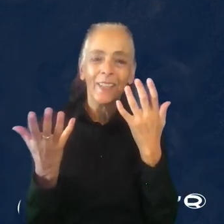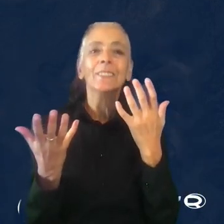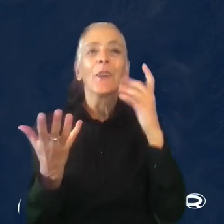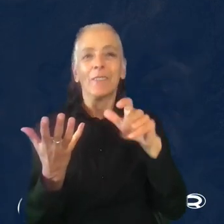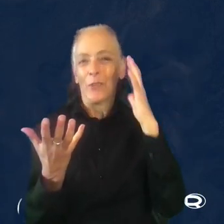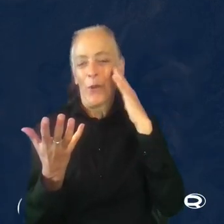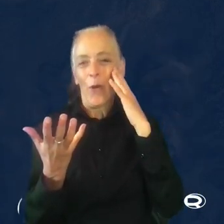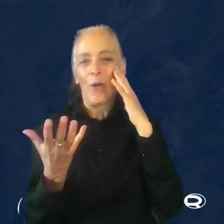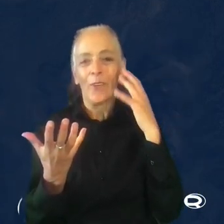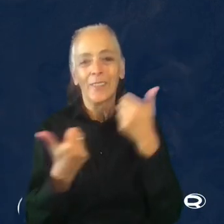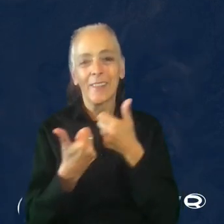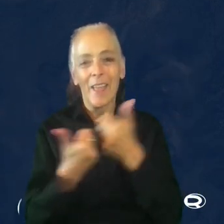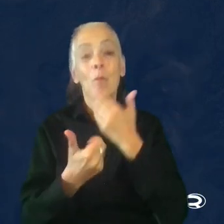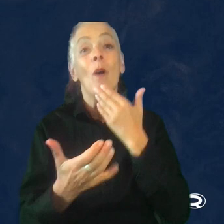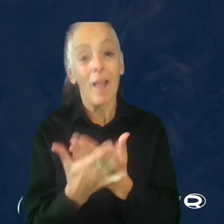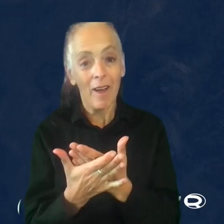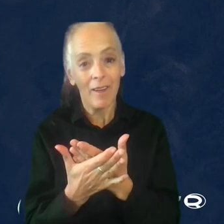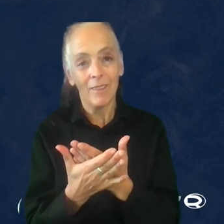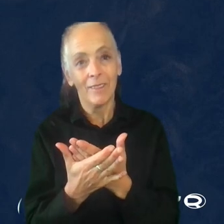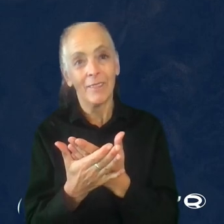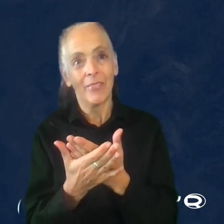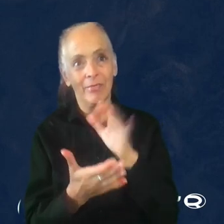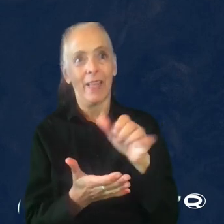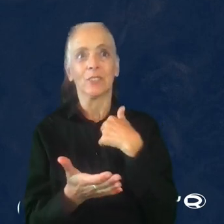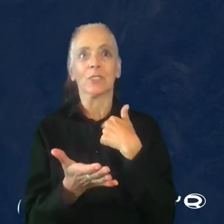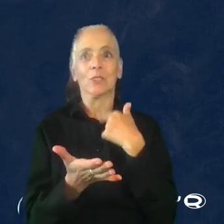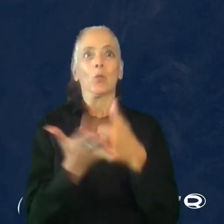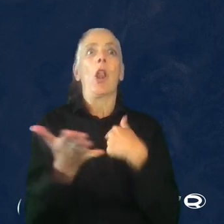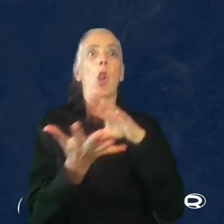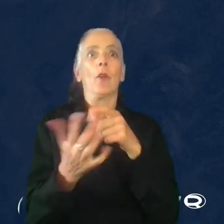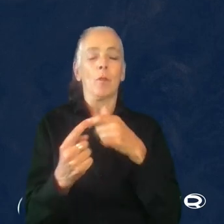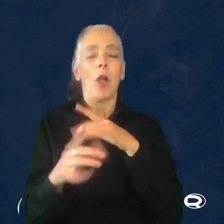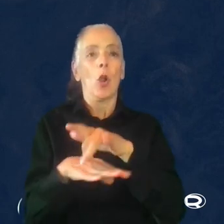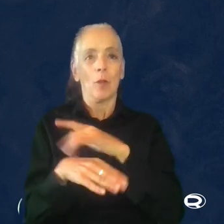well is something I learned from that early process.